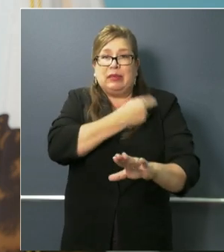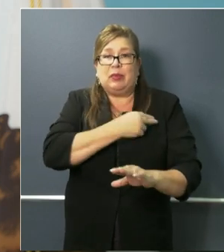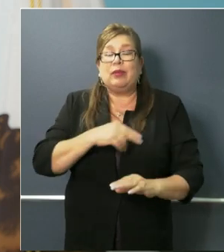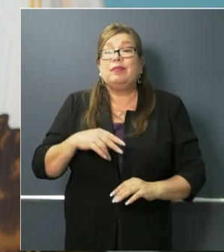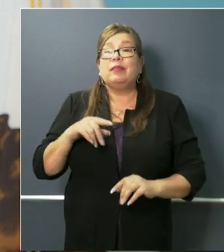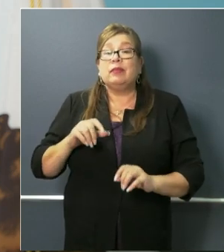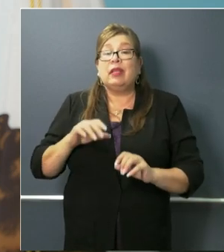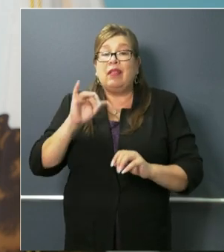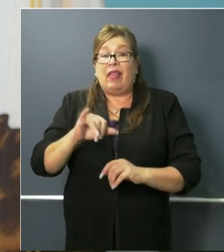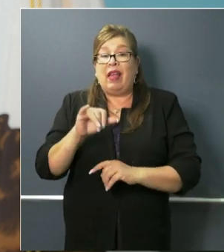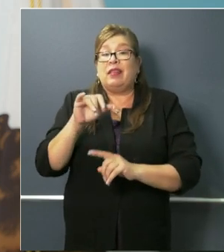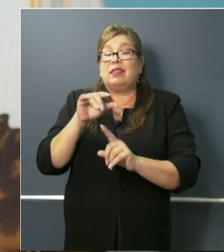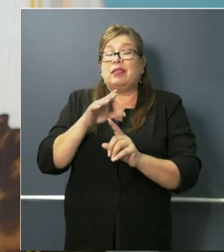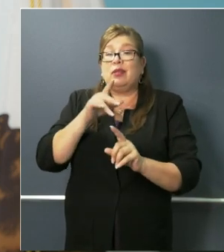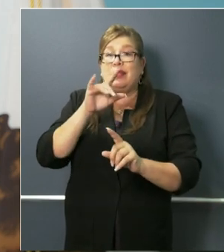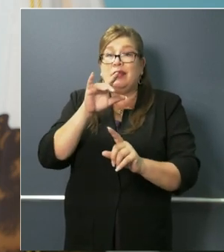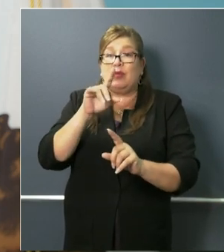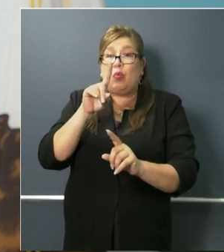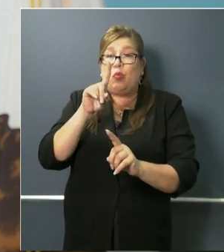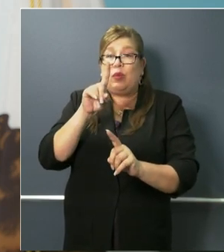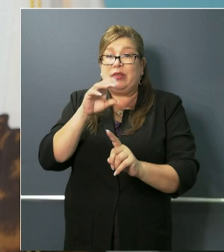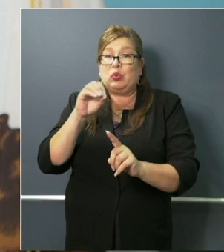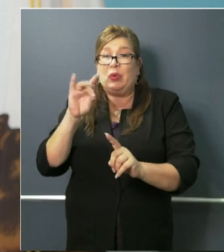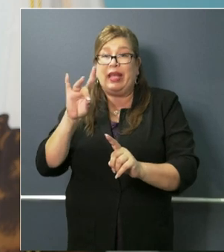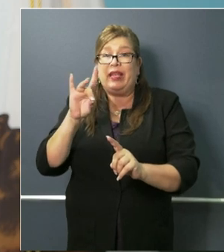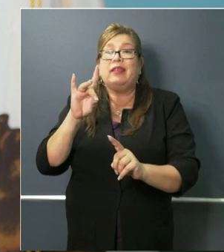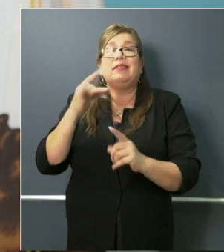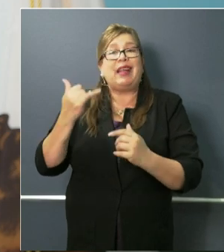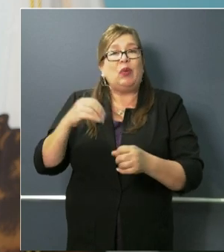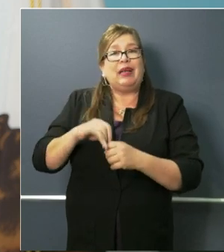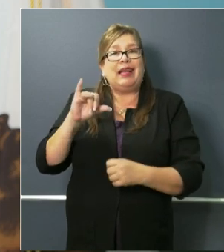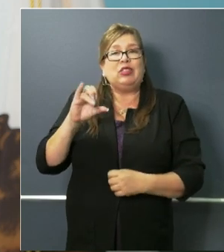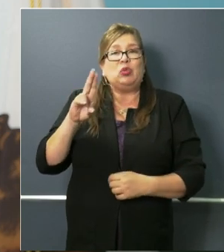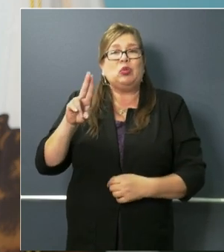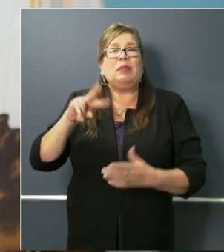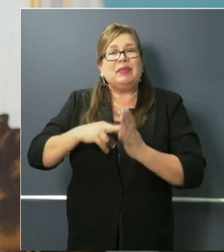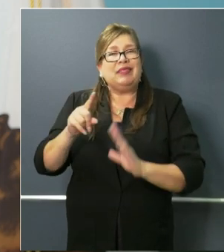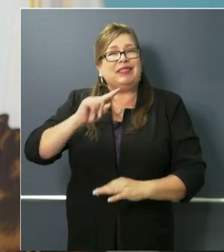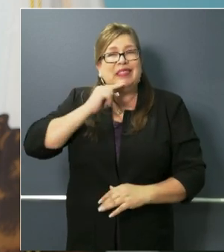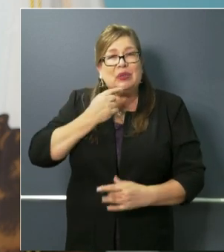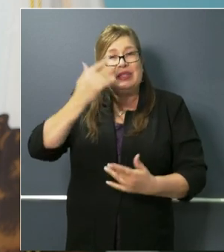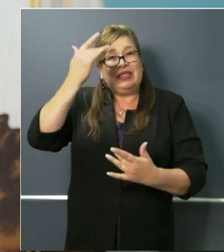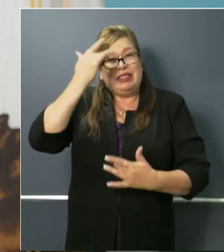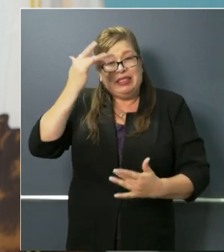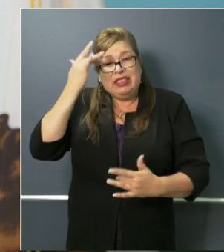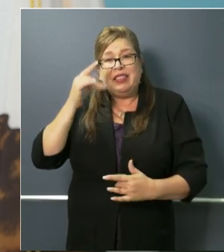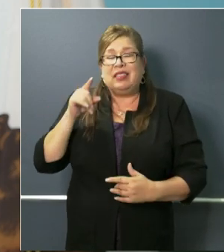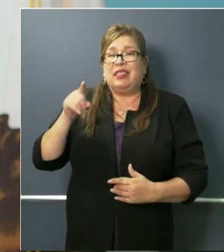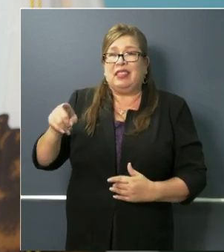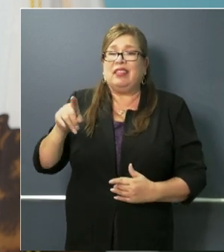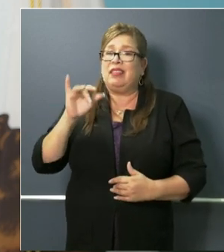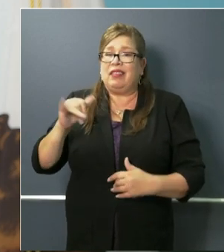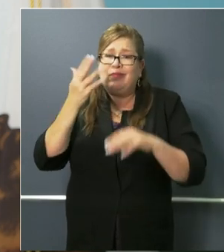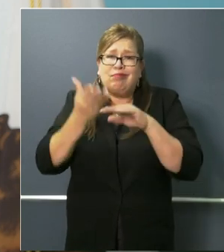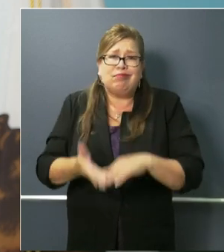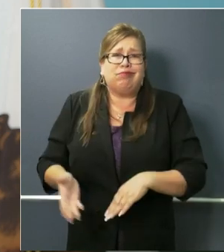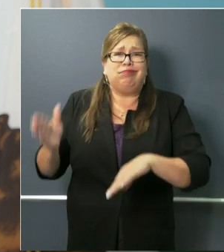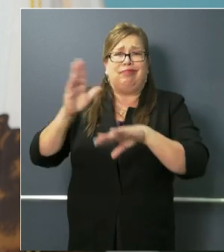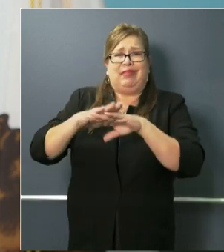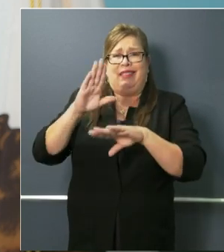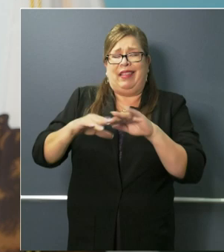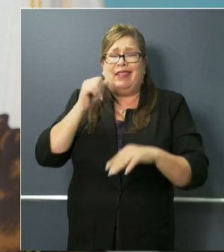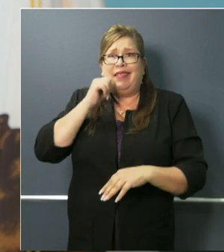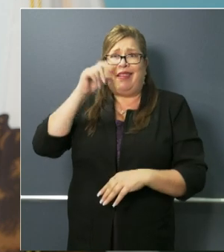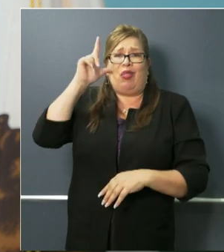represents a 10.9% increase in ICU beds versus the previous day. Some